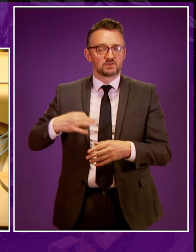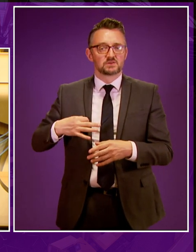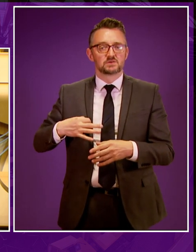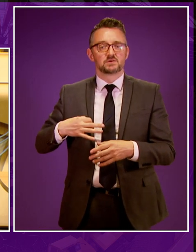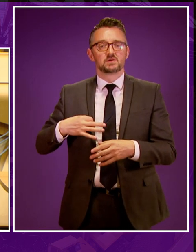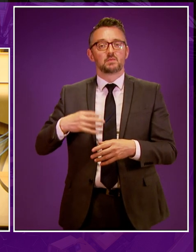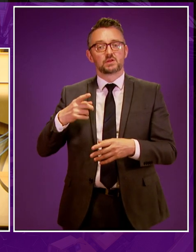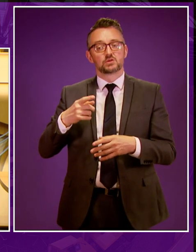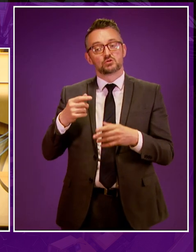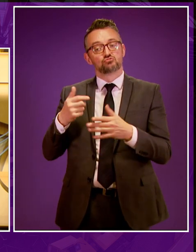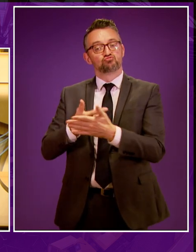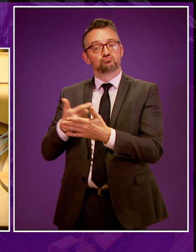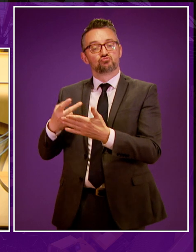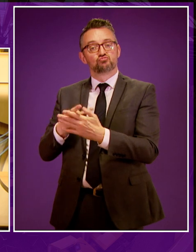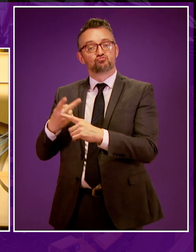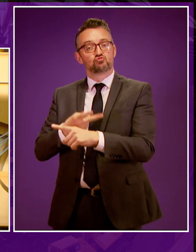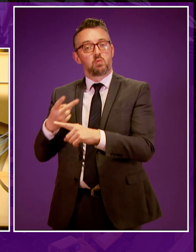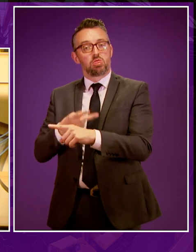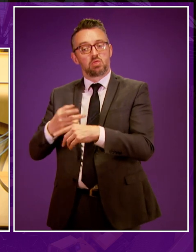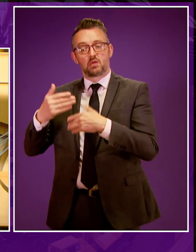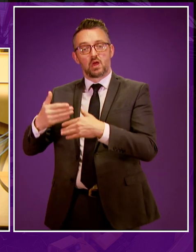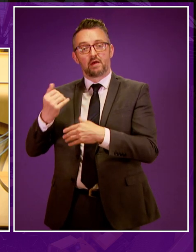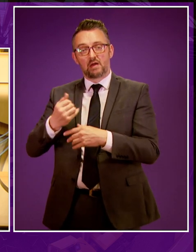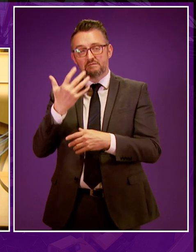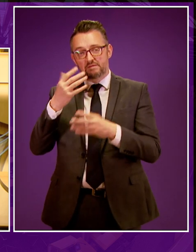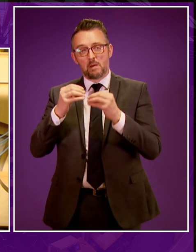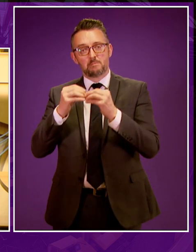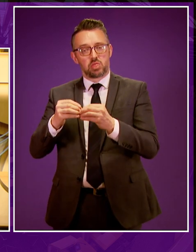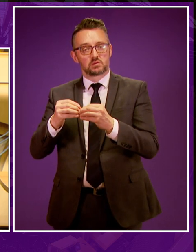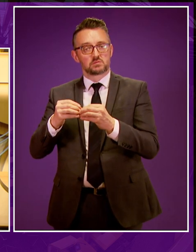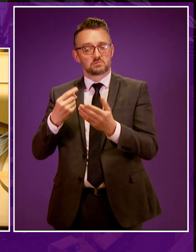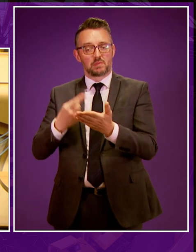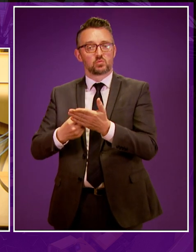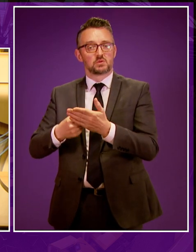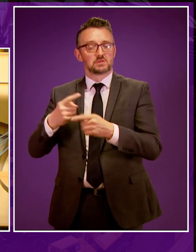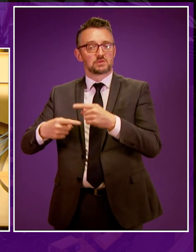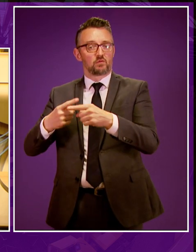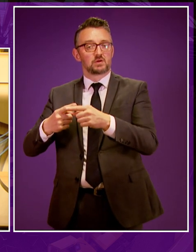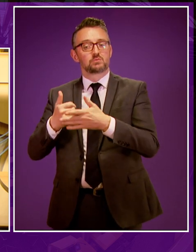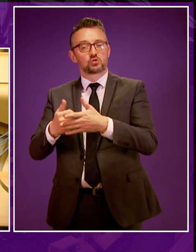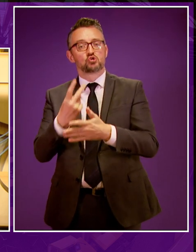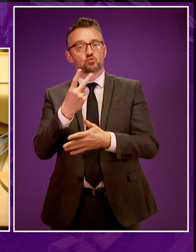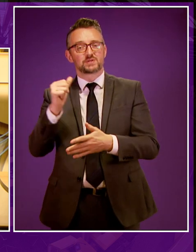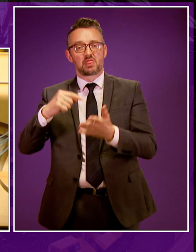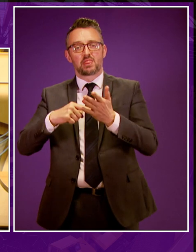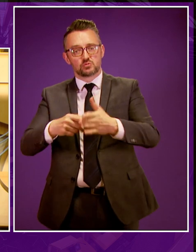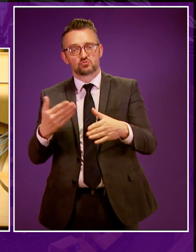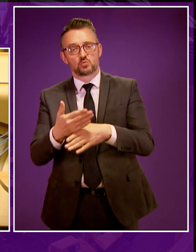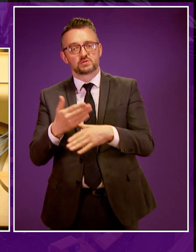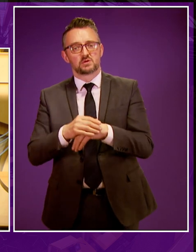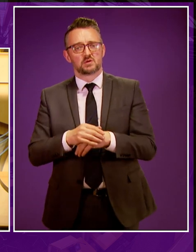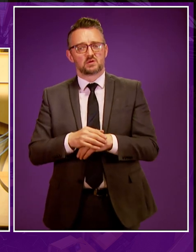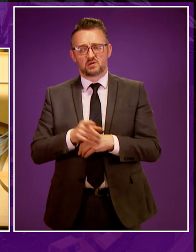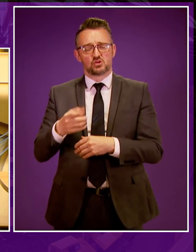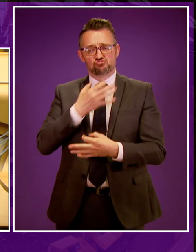road. The renewable sector is currently reckoned to have a turnover of £5 billion and supports 26,000 jobs. And why would we